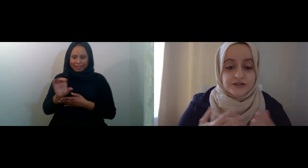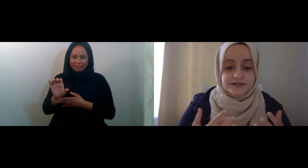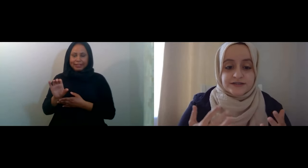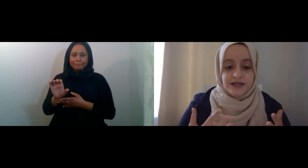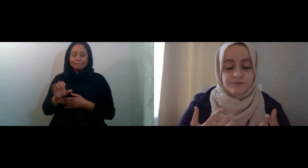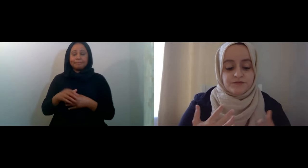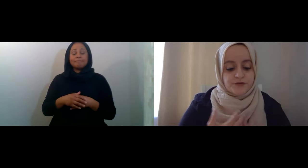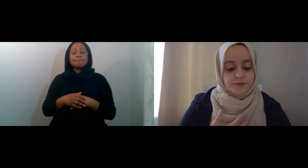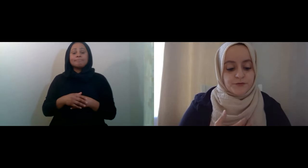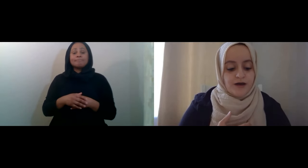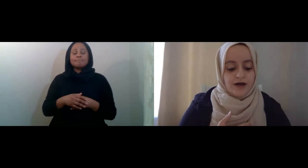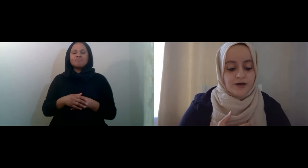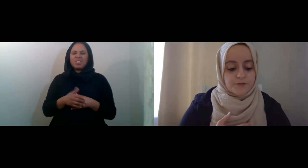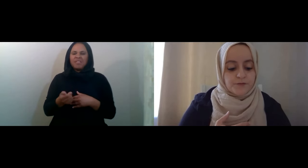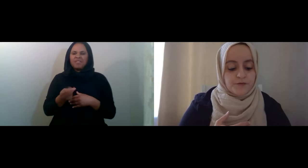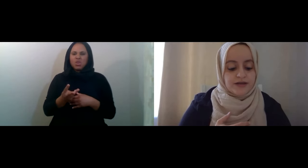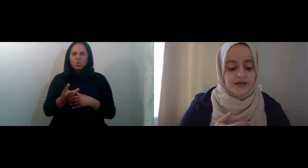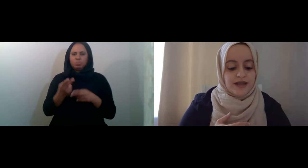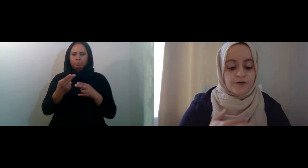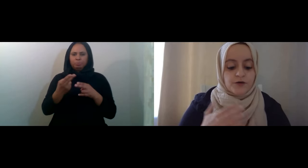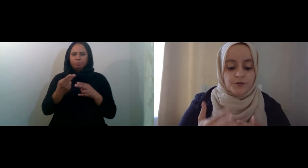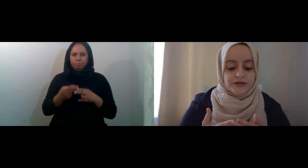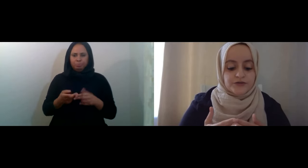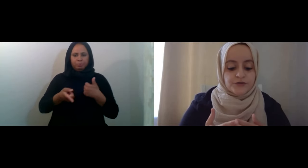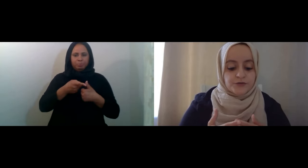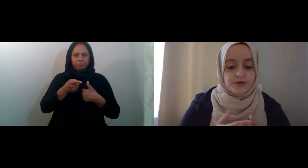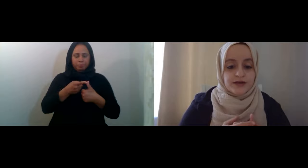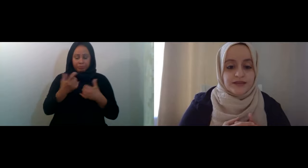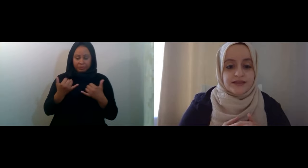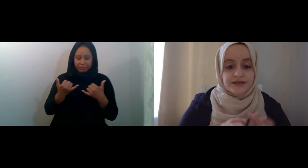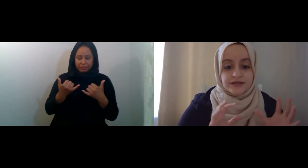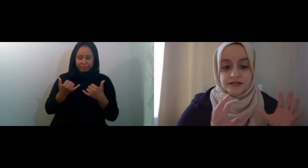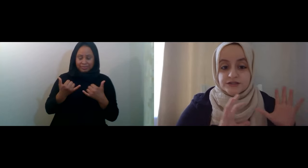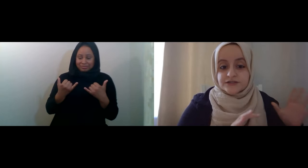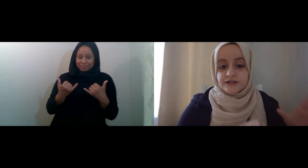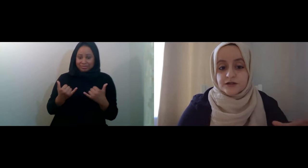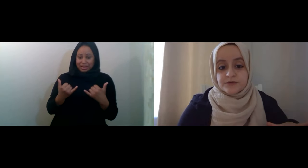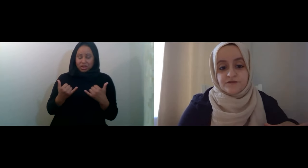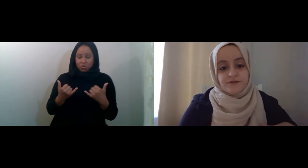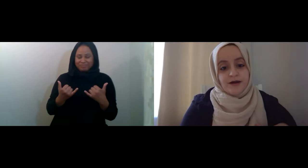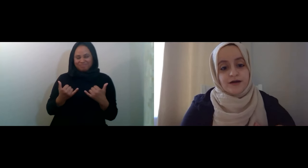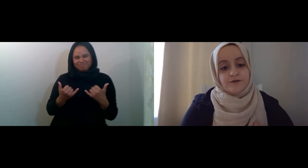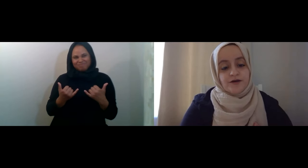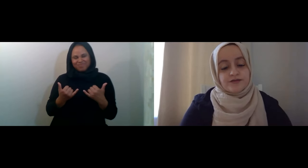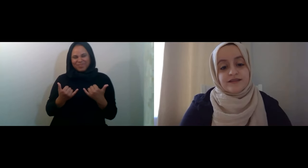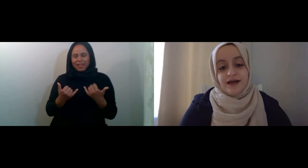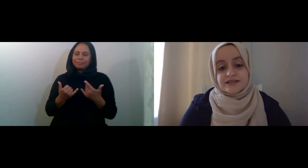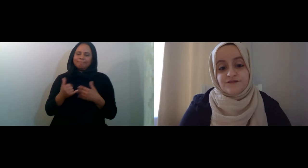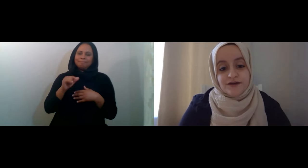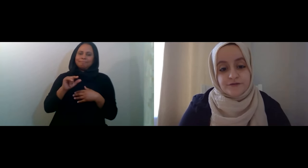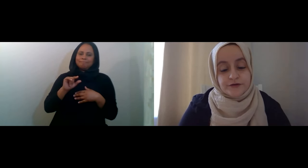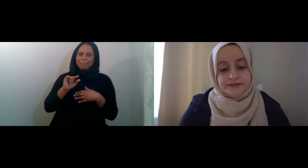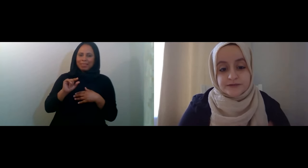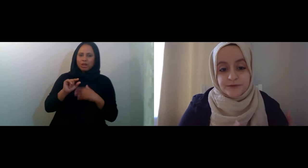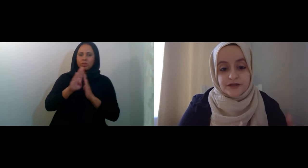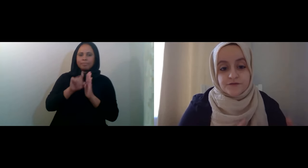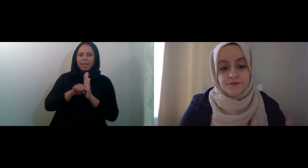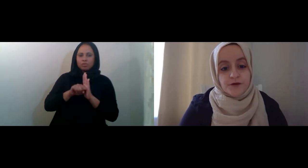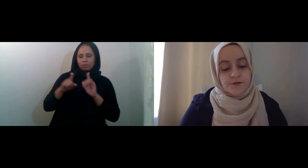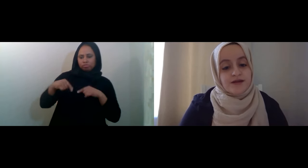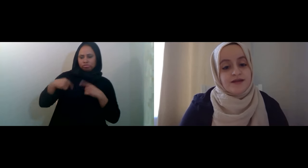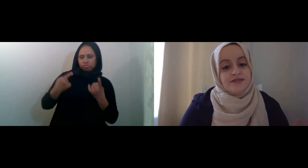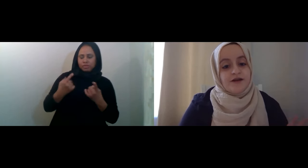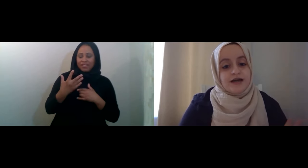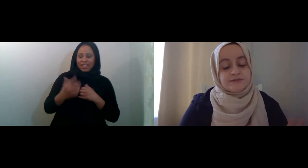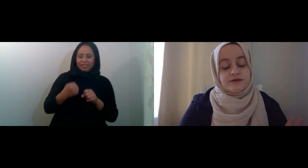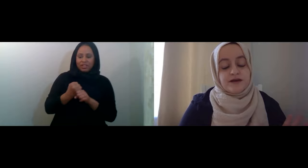just to name a few, now going into the, just a little bit of the background. In the last five years, as many of